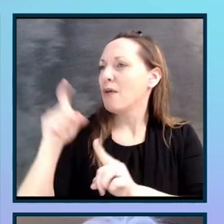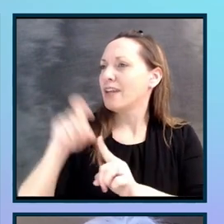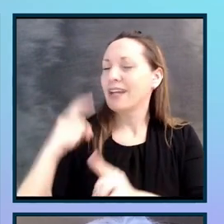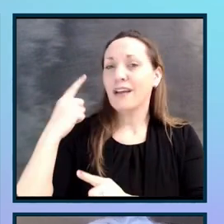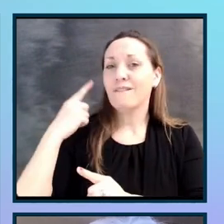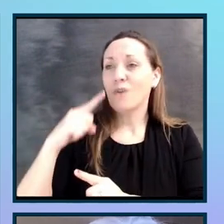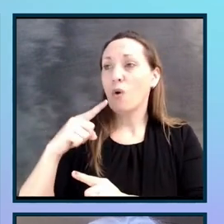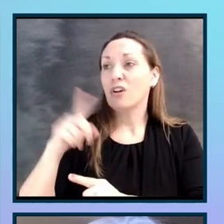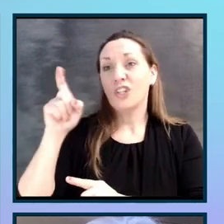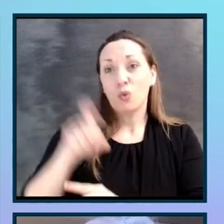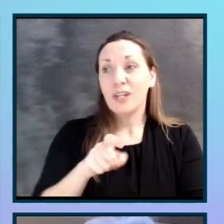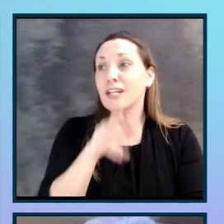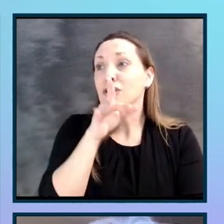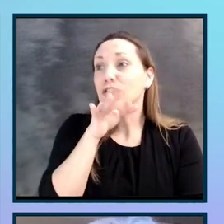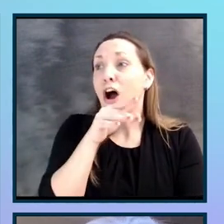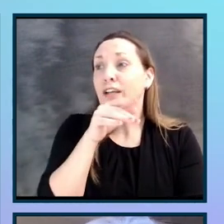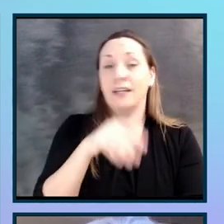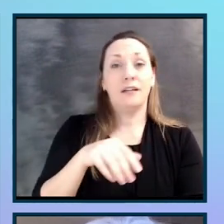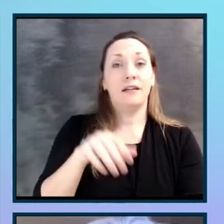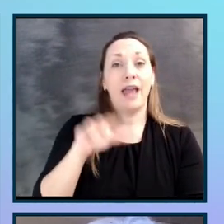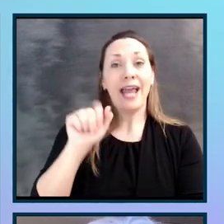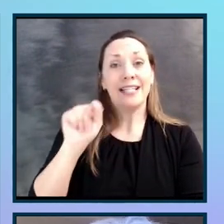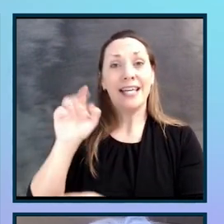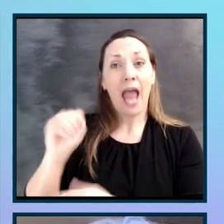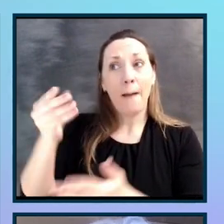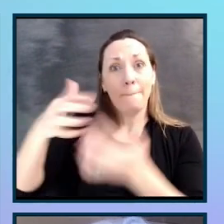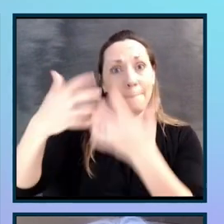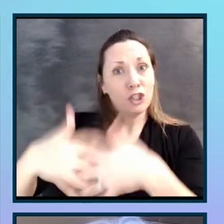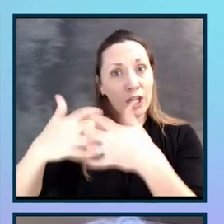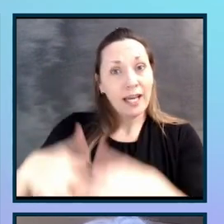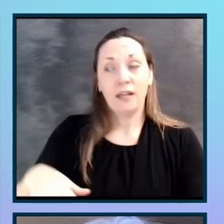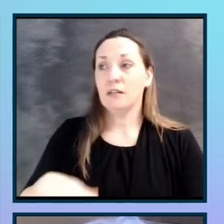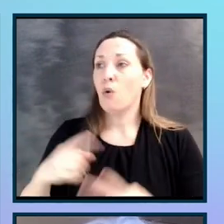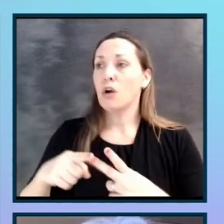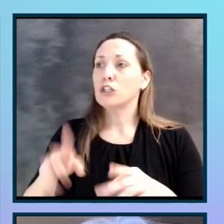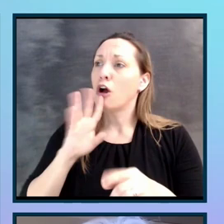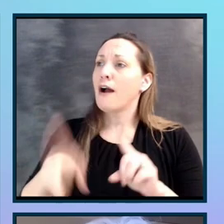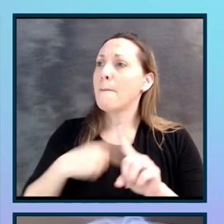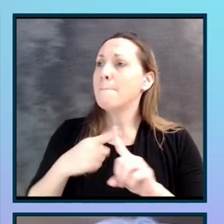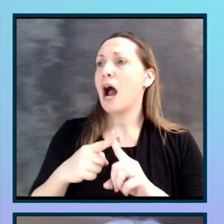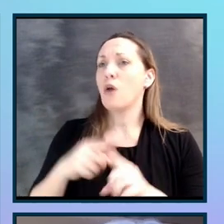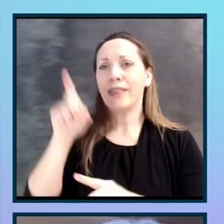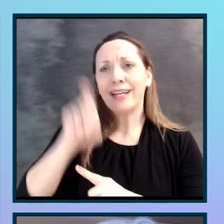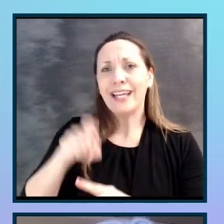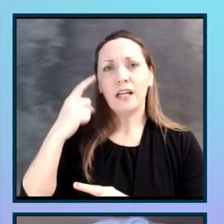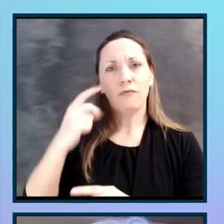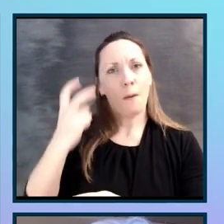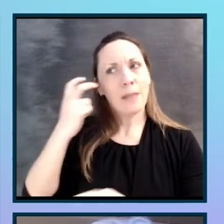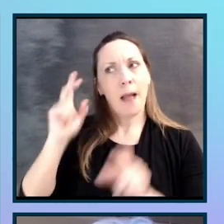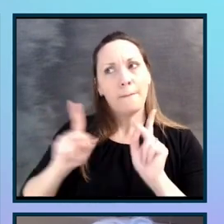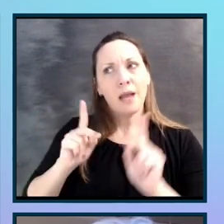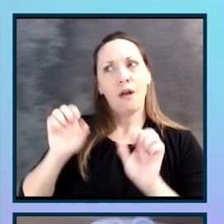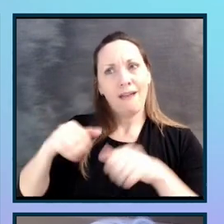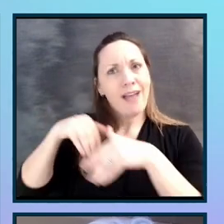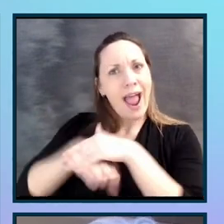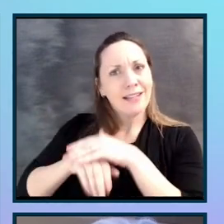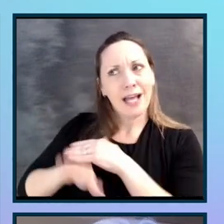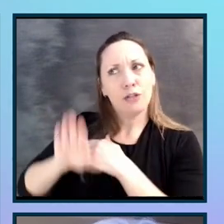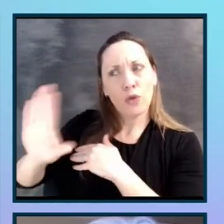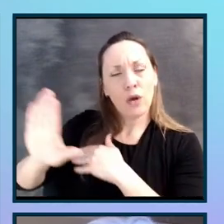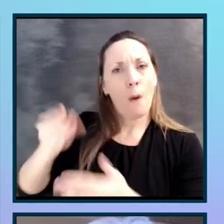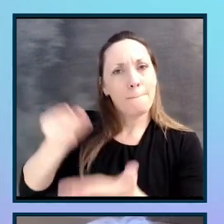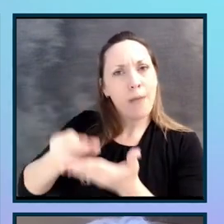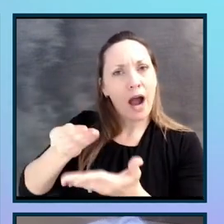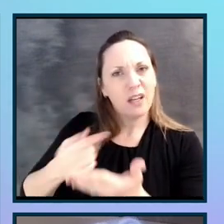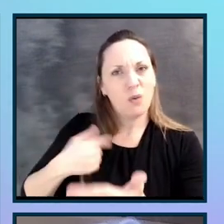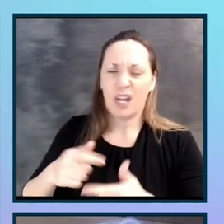ATMs, talk about the need for financial privacy for blind people to their own money. We had an amazing group of blind people.